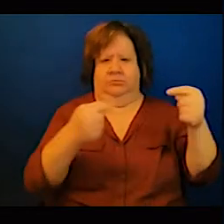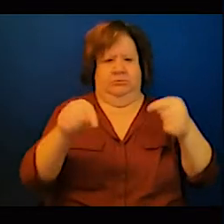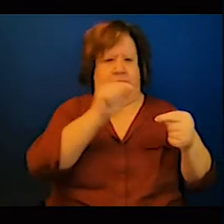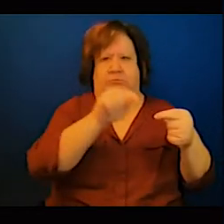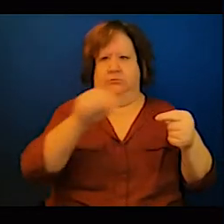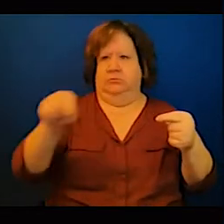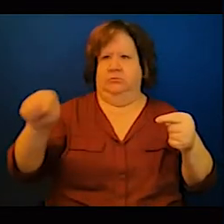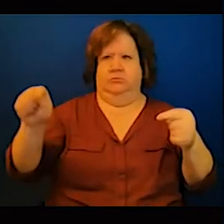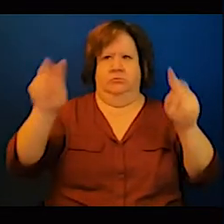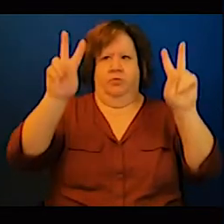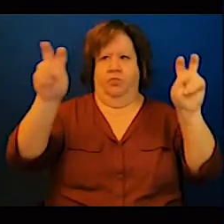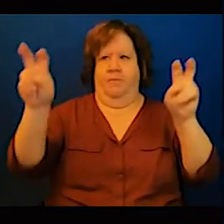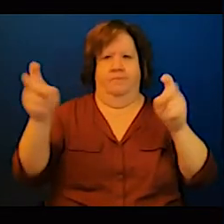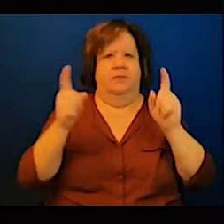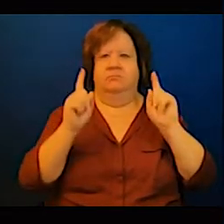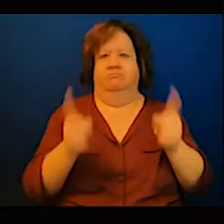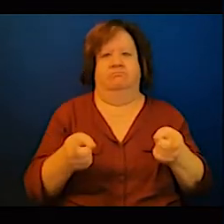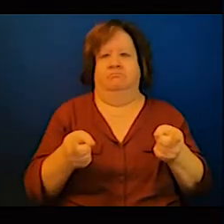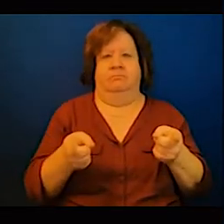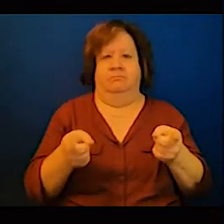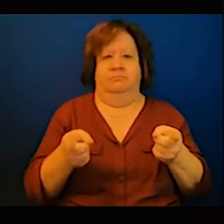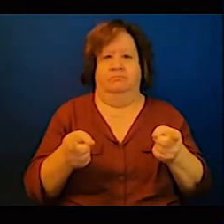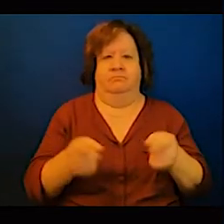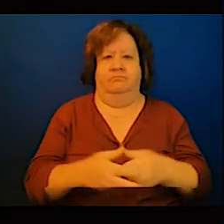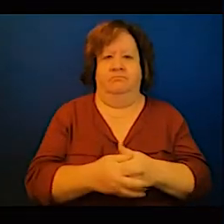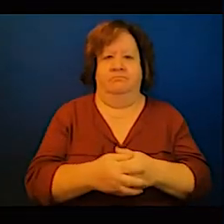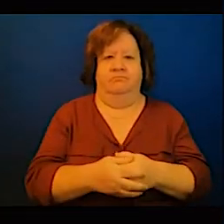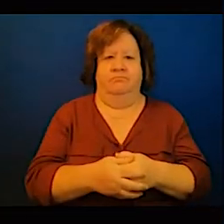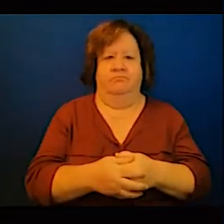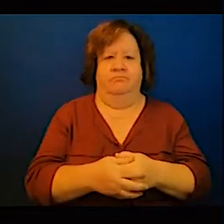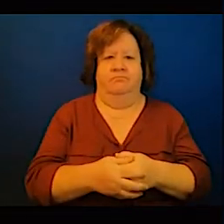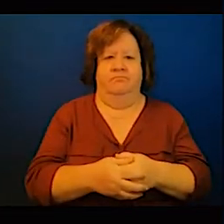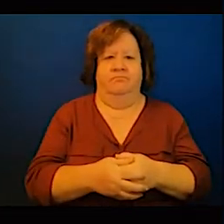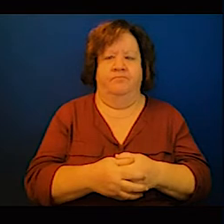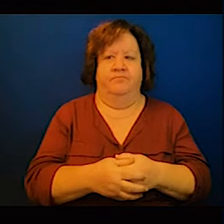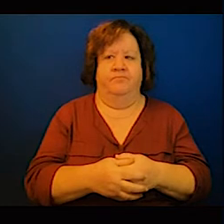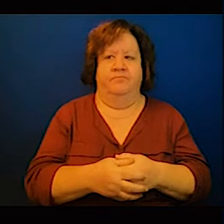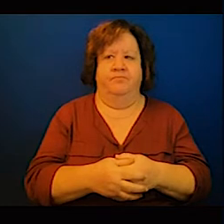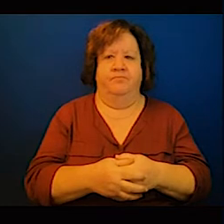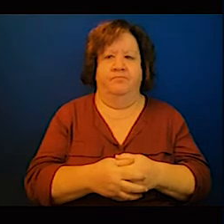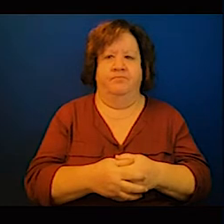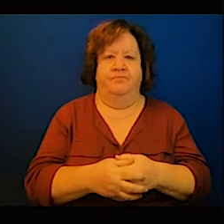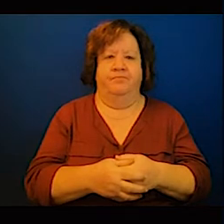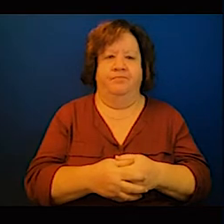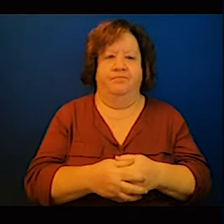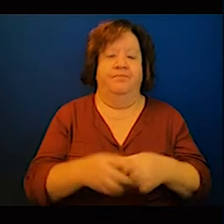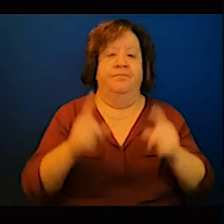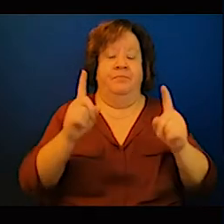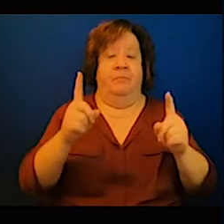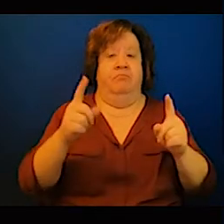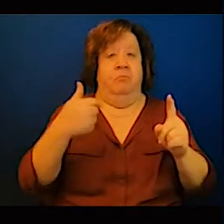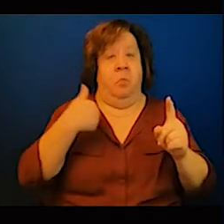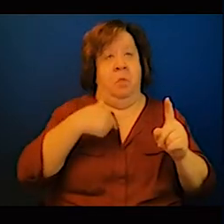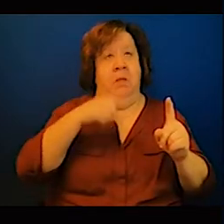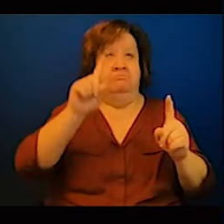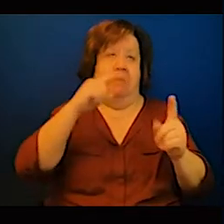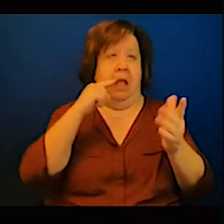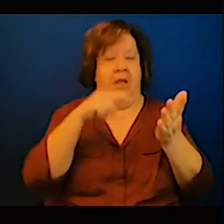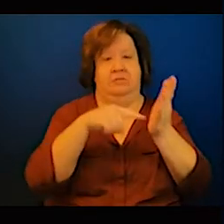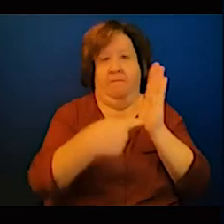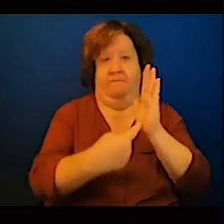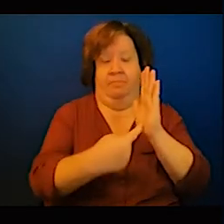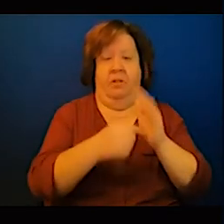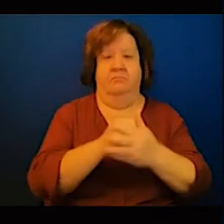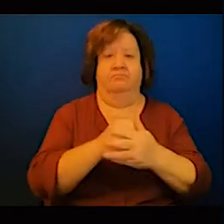energy transition strategies, for example, emissions reductions planning, we should focus